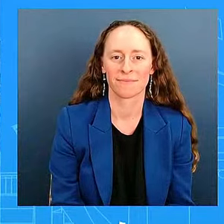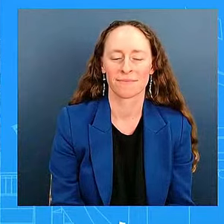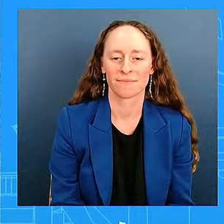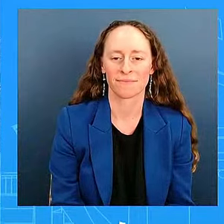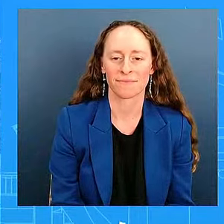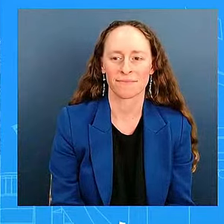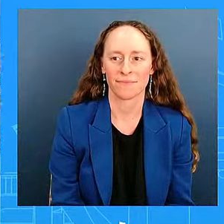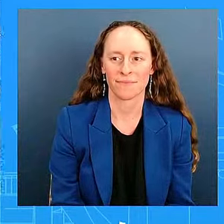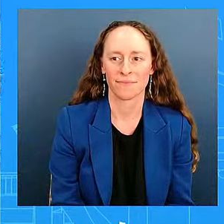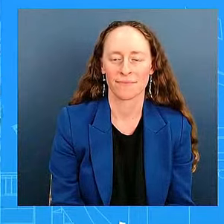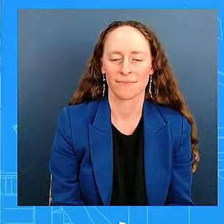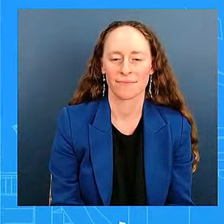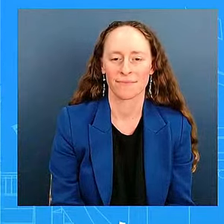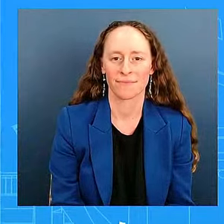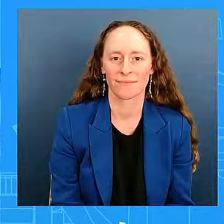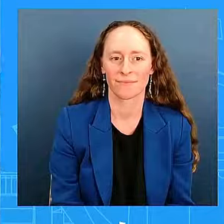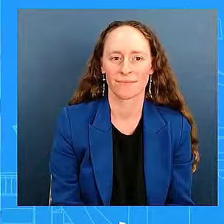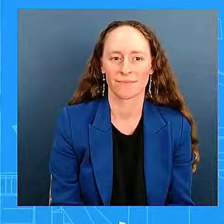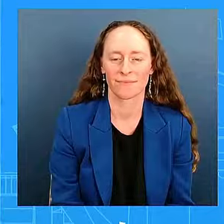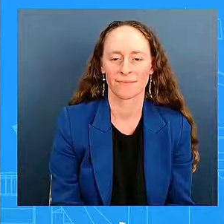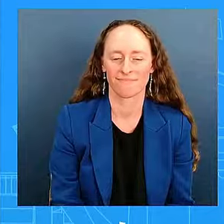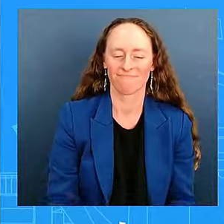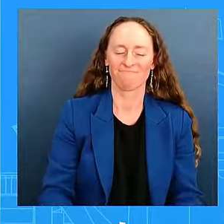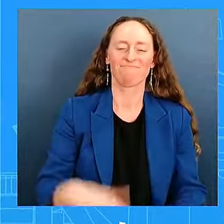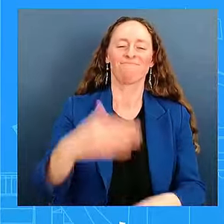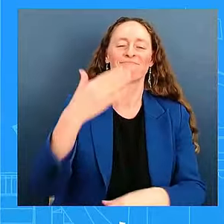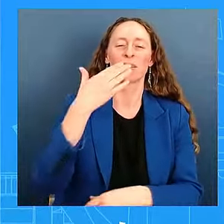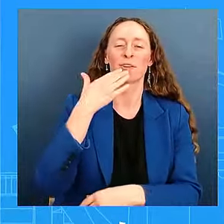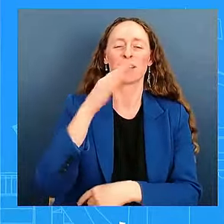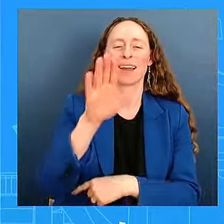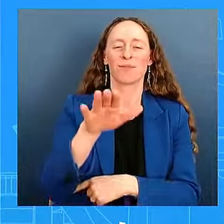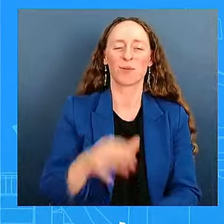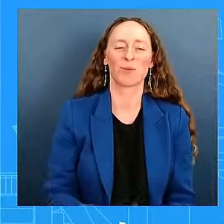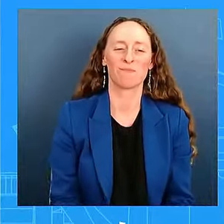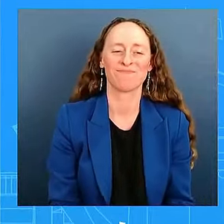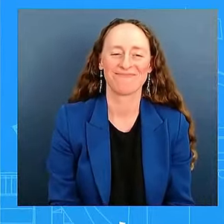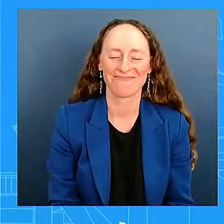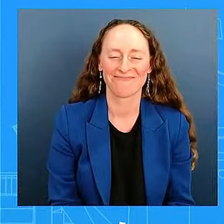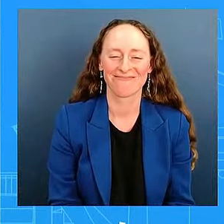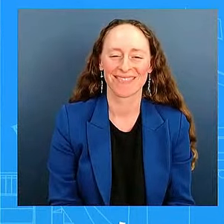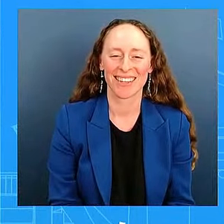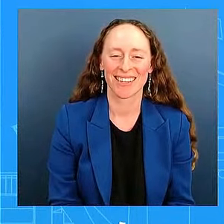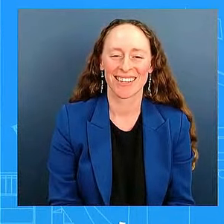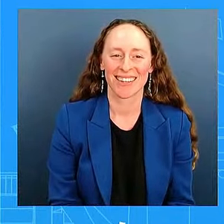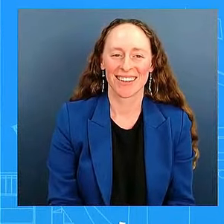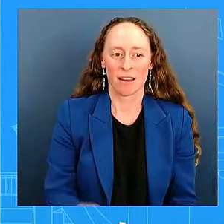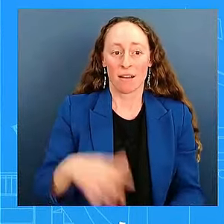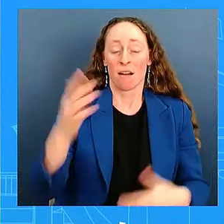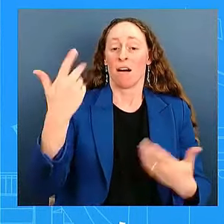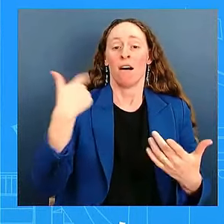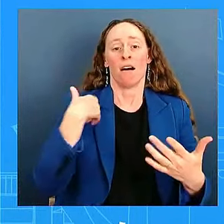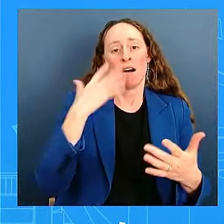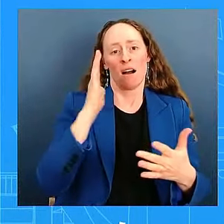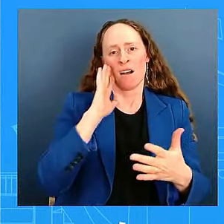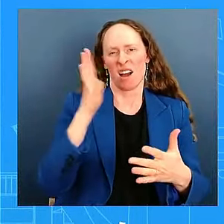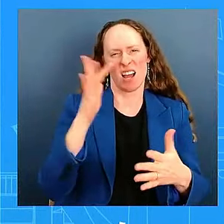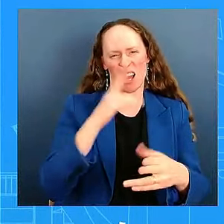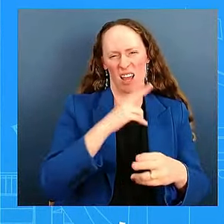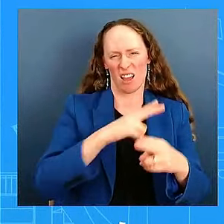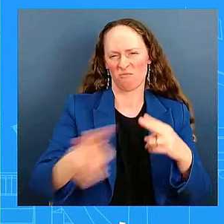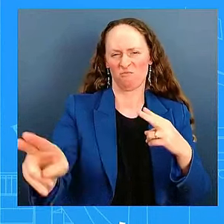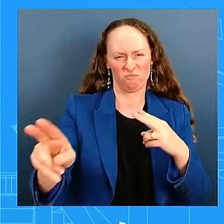MS. Good afternoon, everyone. Good afternoon. MS. I'm going to be really quick here. I have the National Security Advisor Jake Sullivan